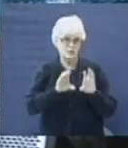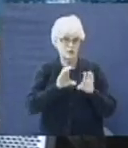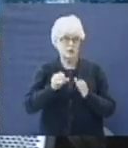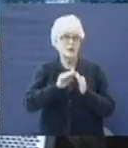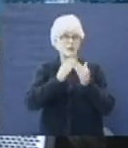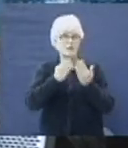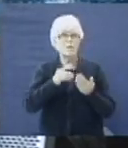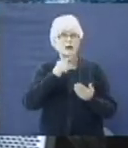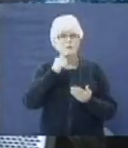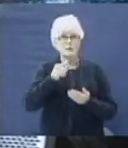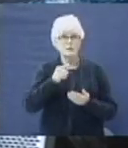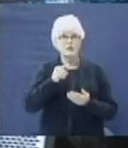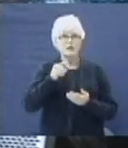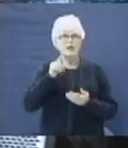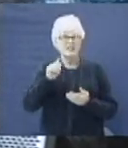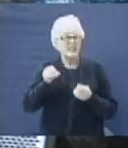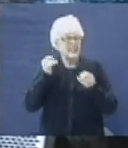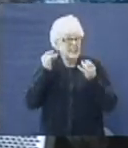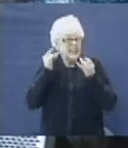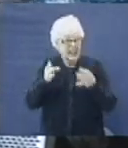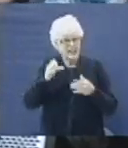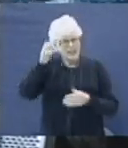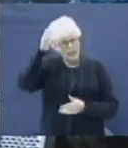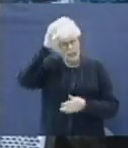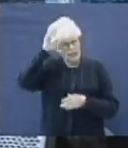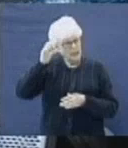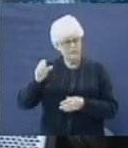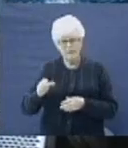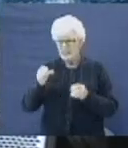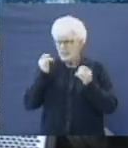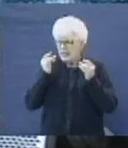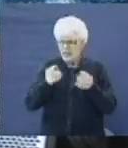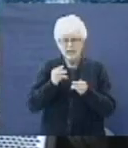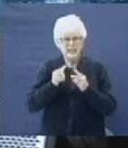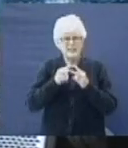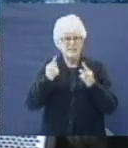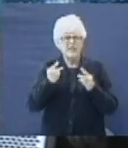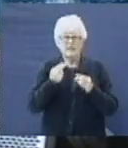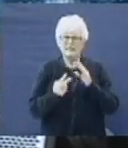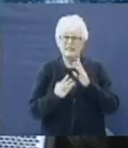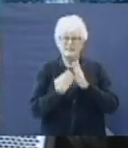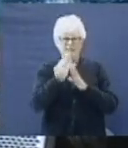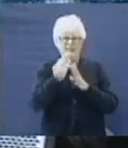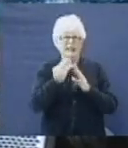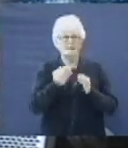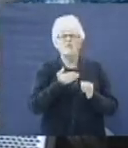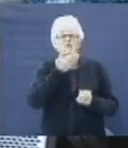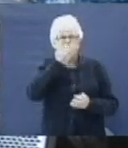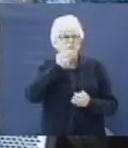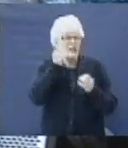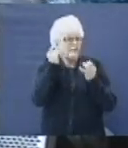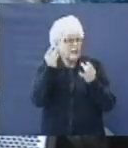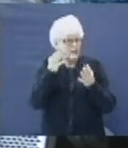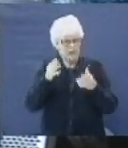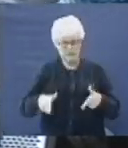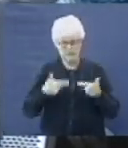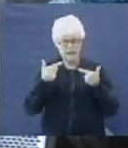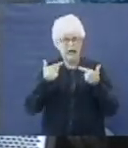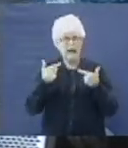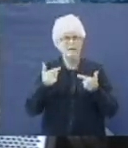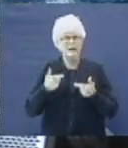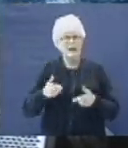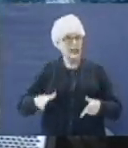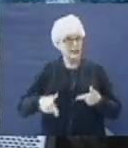Bible says that he eschewed evil. He hated the very sight or the smell of evil in his life